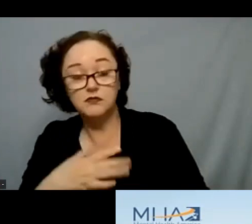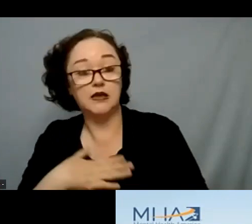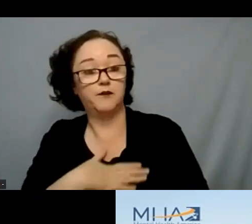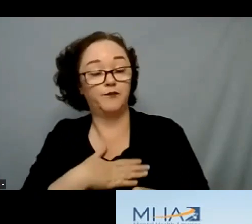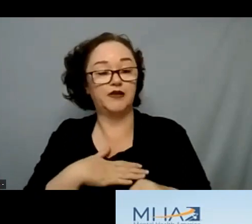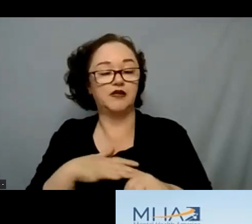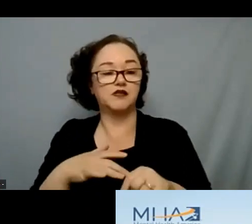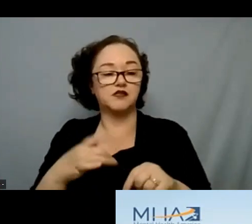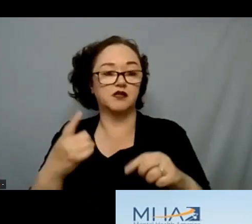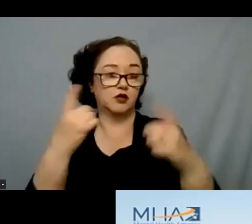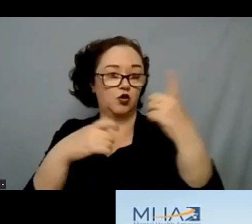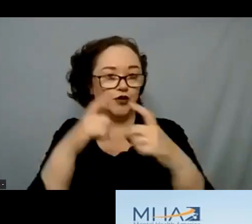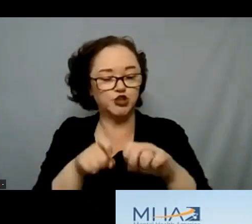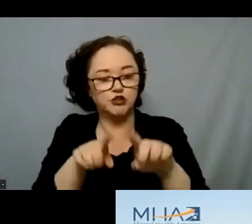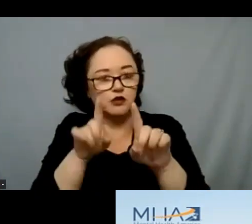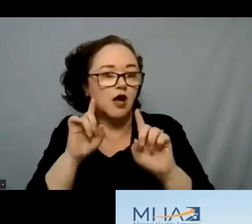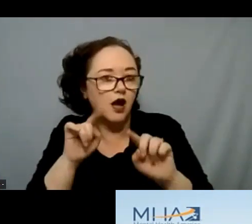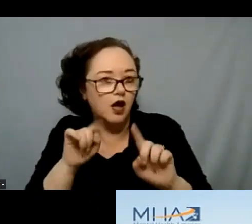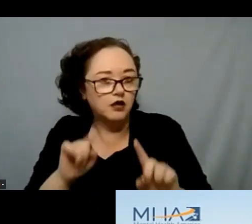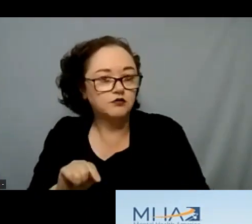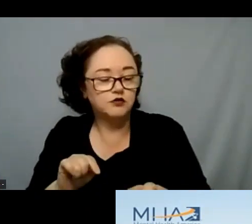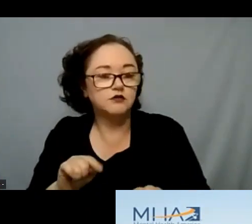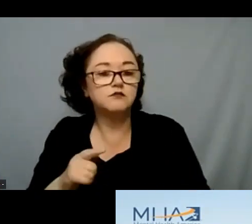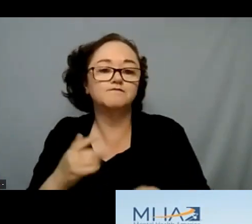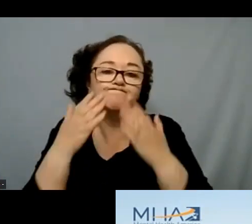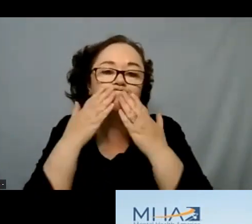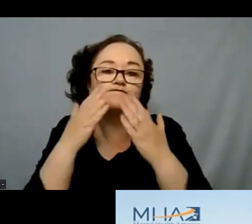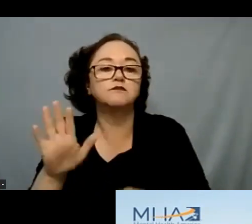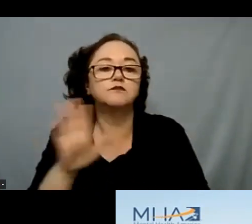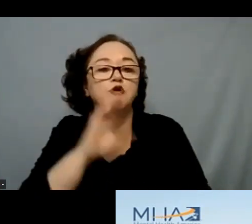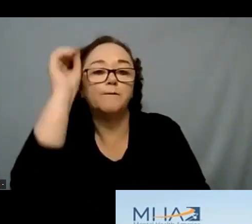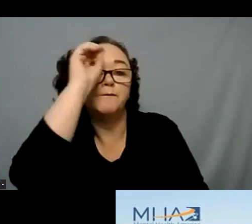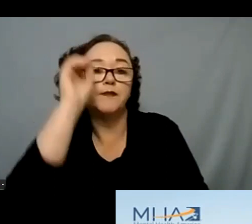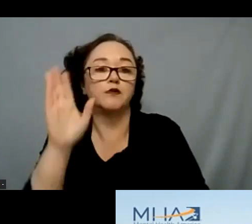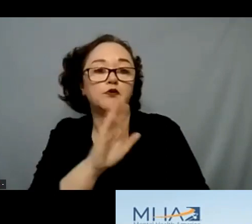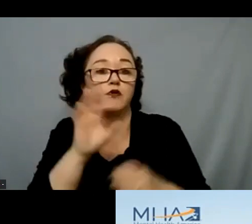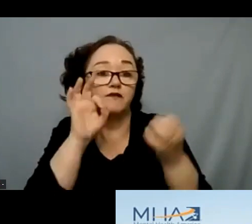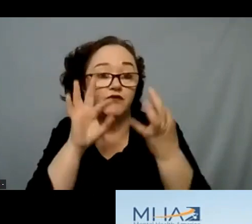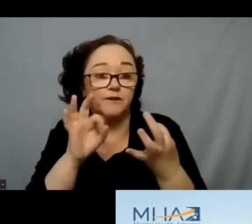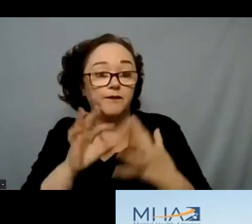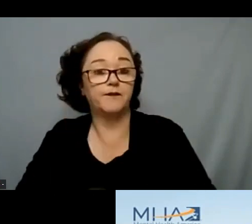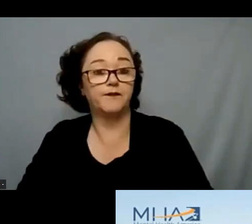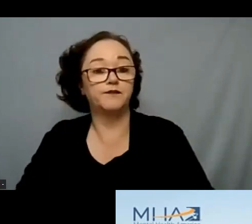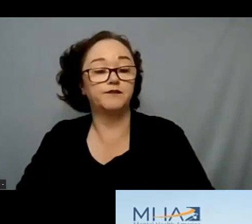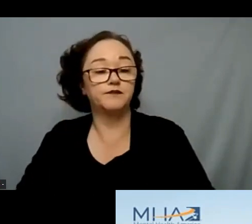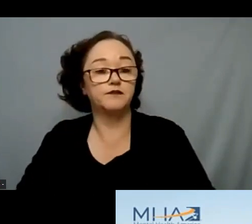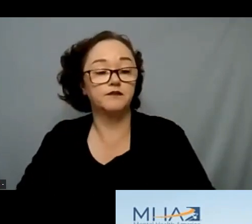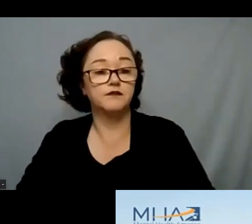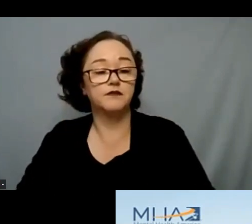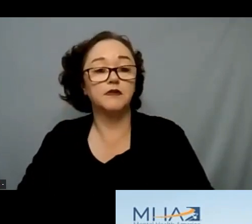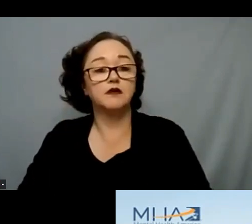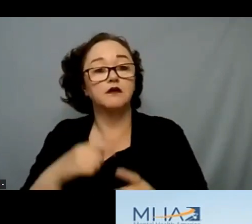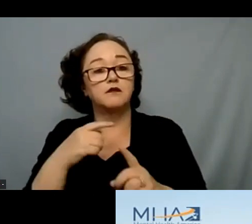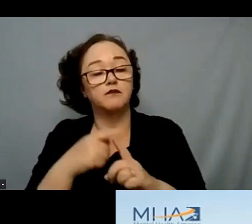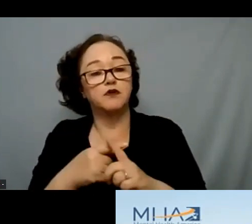we would greatly appreciate your opinions and your feedback other than that you all and I want to make sure that I thank SAMSA again